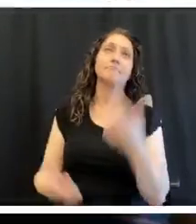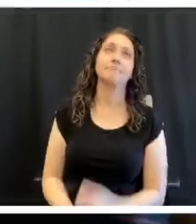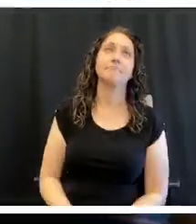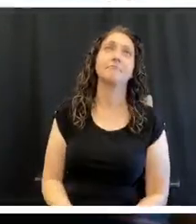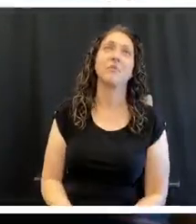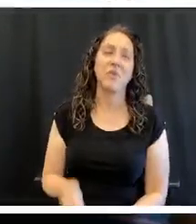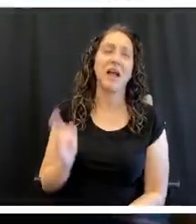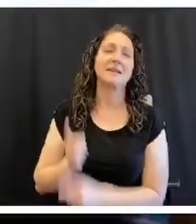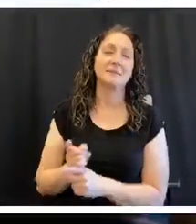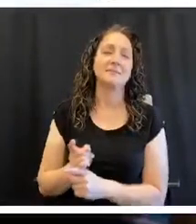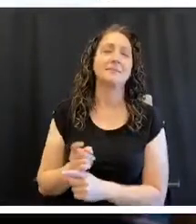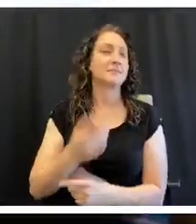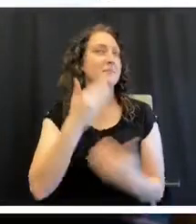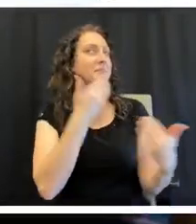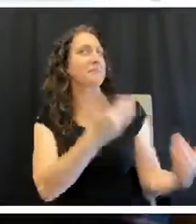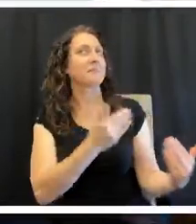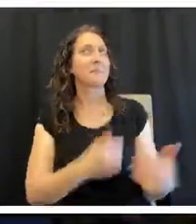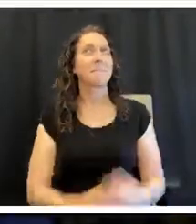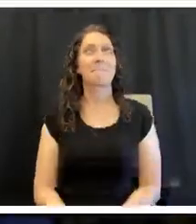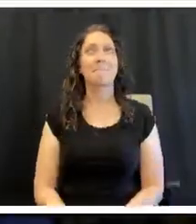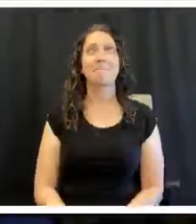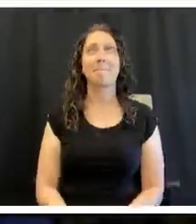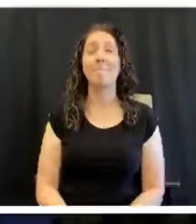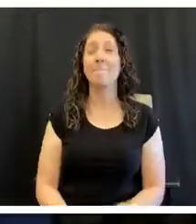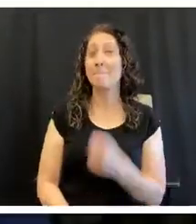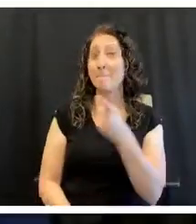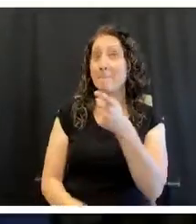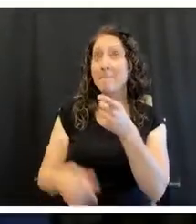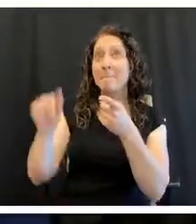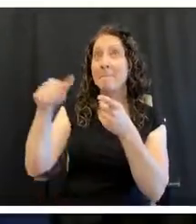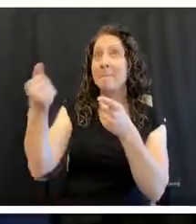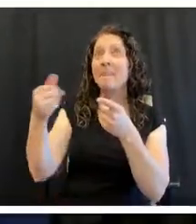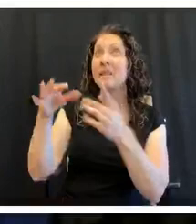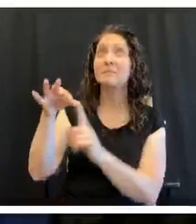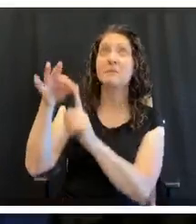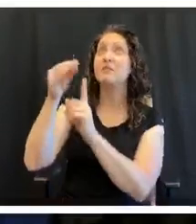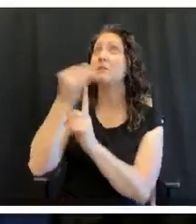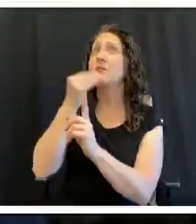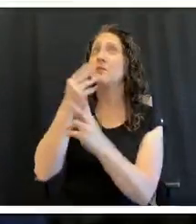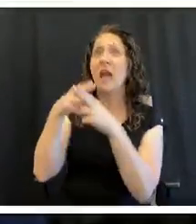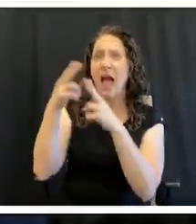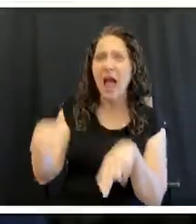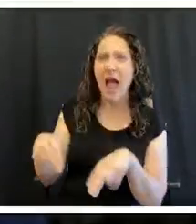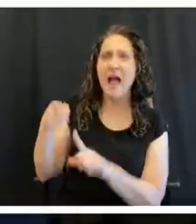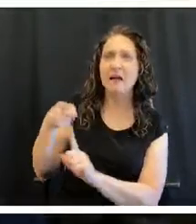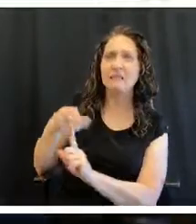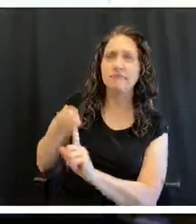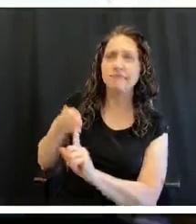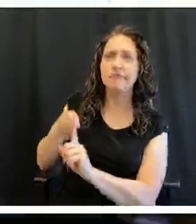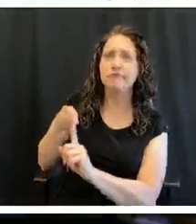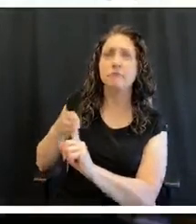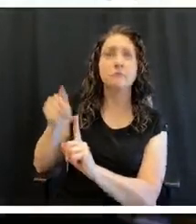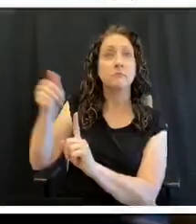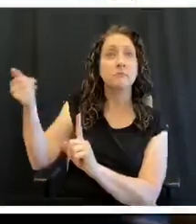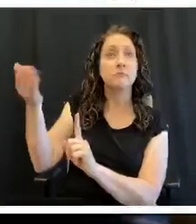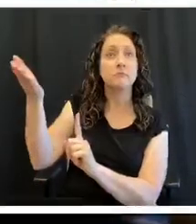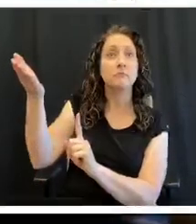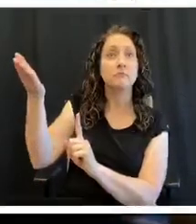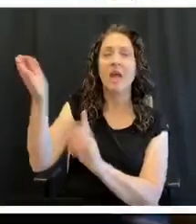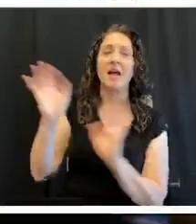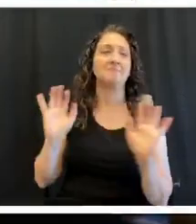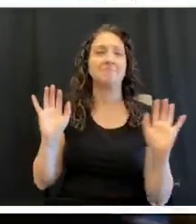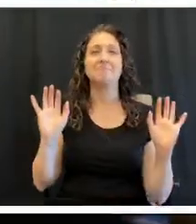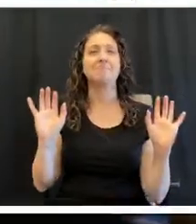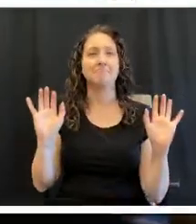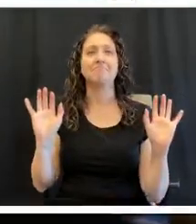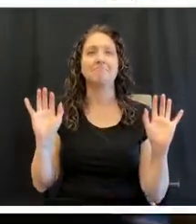You're right. You're right. you. Any other special foods? Eggs are your go-to? Anything else? No, I think